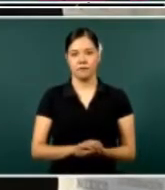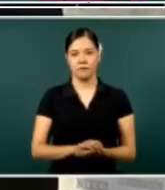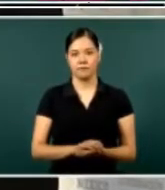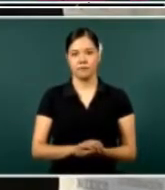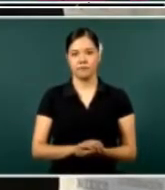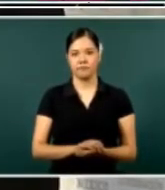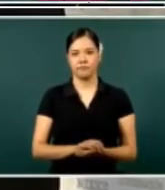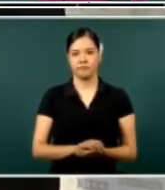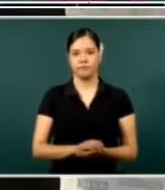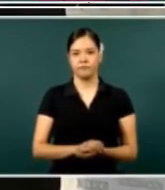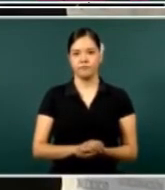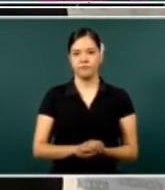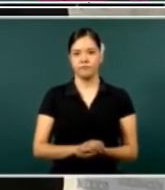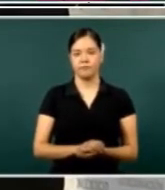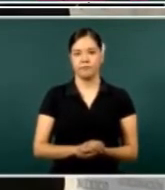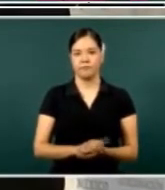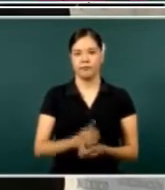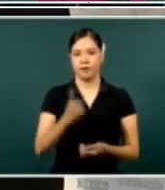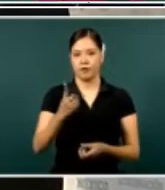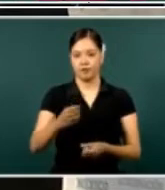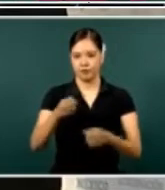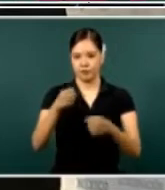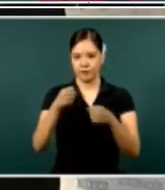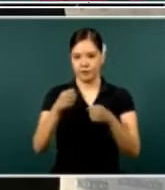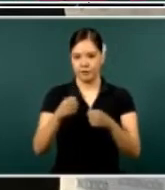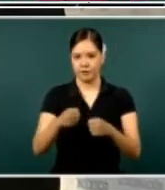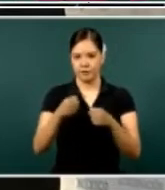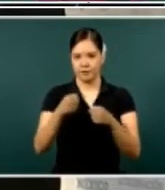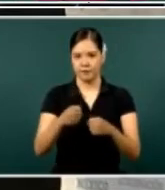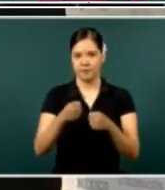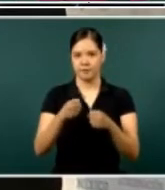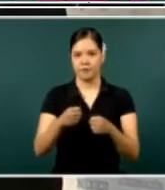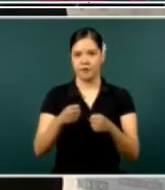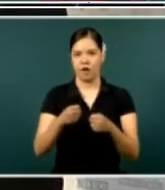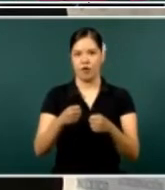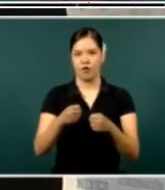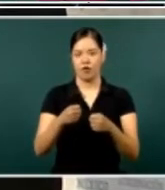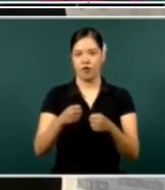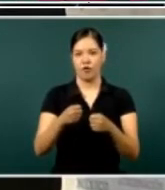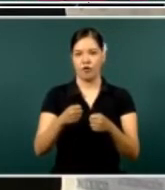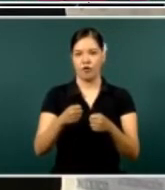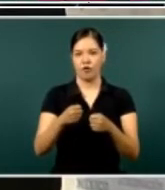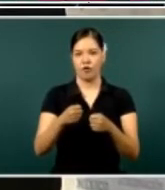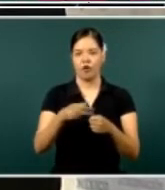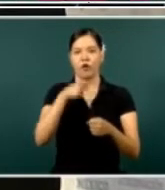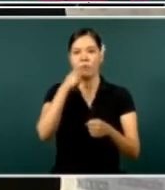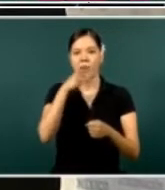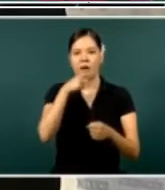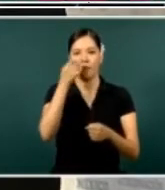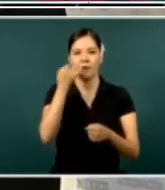So he's one of the, uh, elders and the, like their, um,